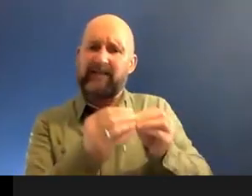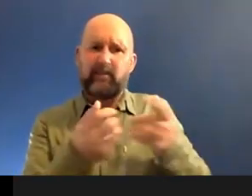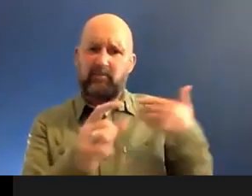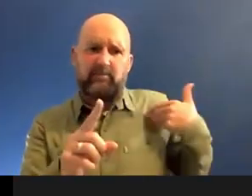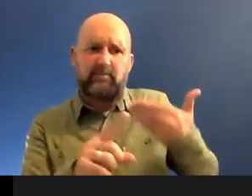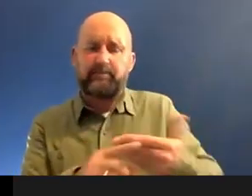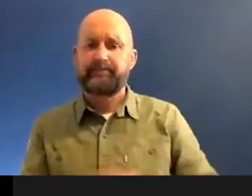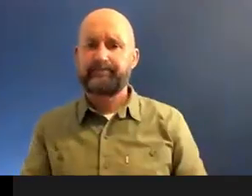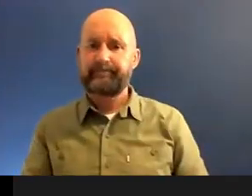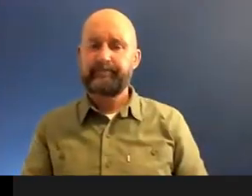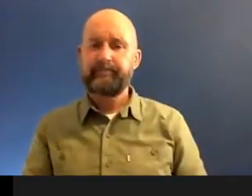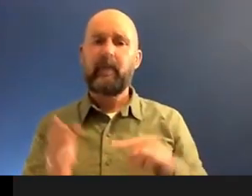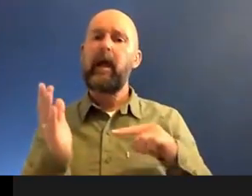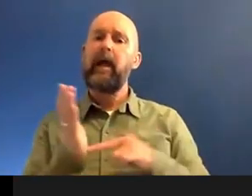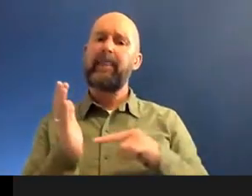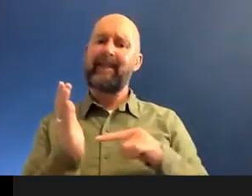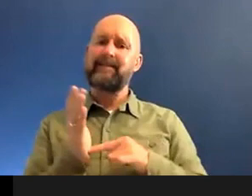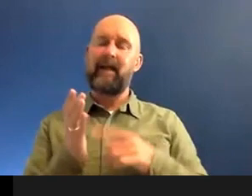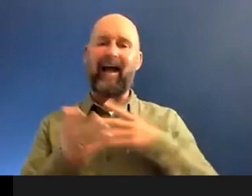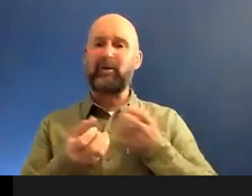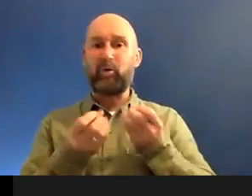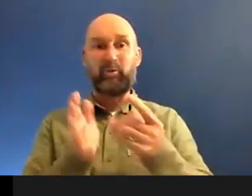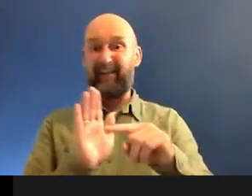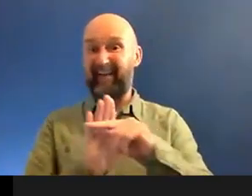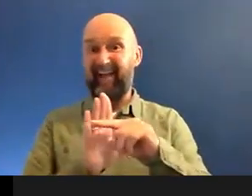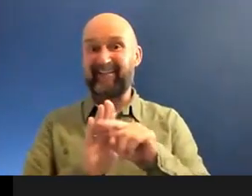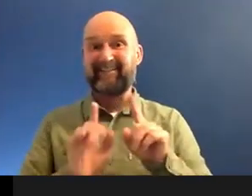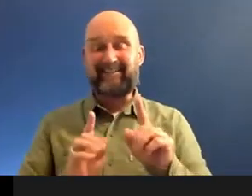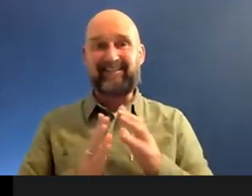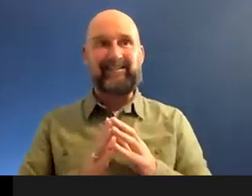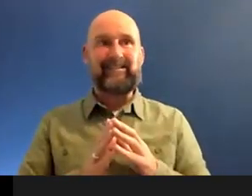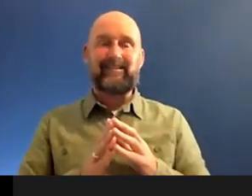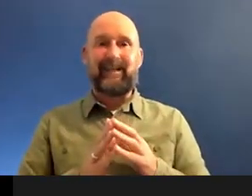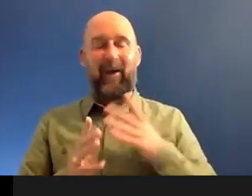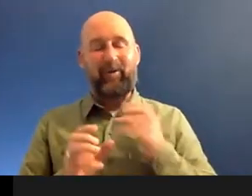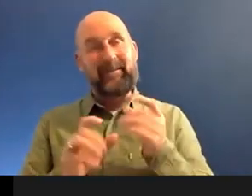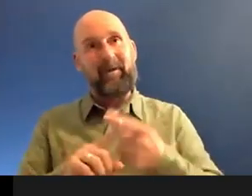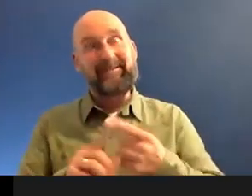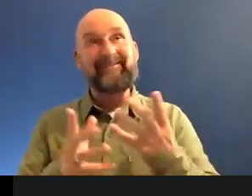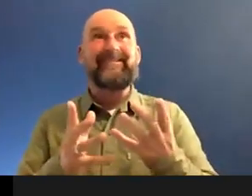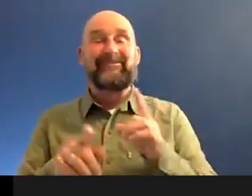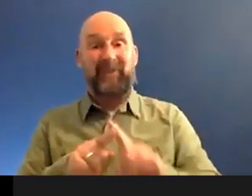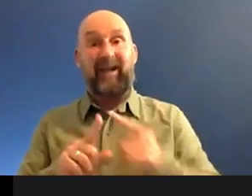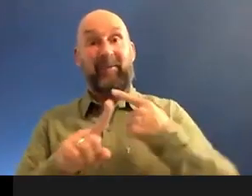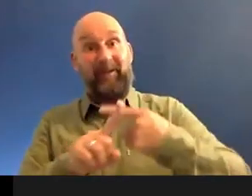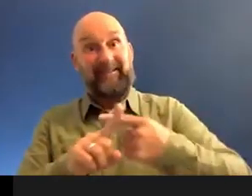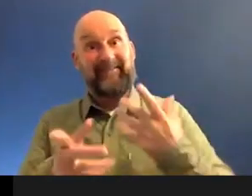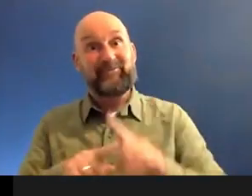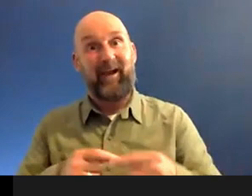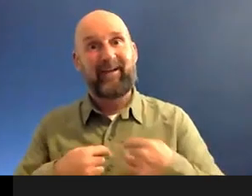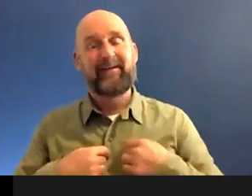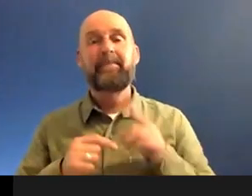I, I don't want to sound too negative here, but I want to be a bit, a bit positive here as well. I think